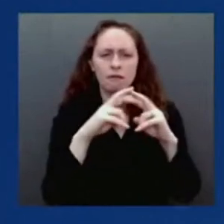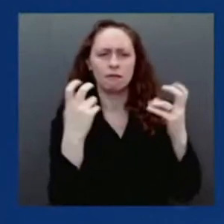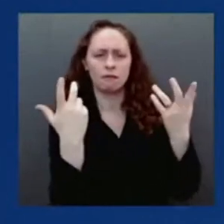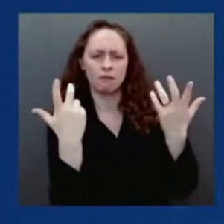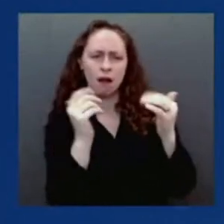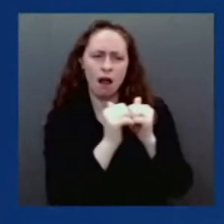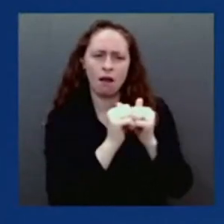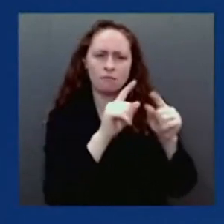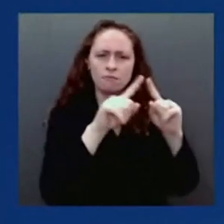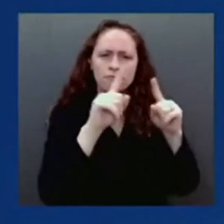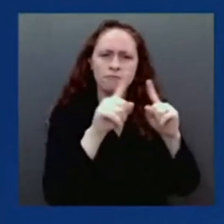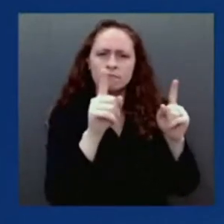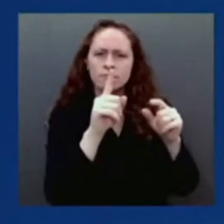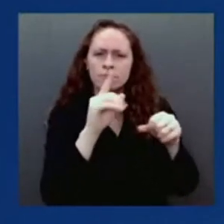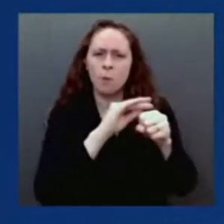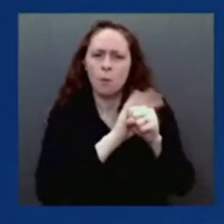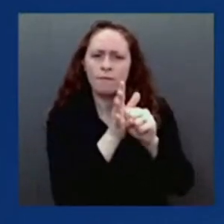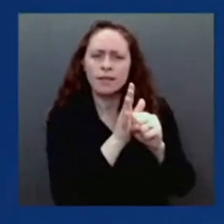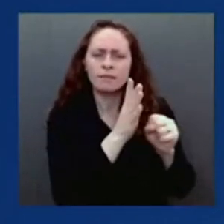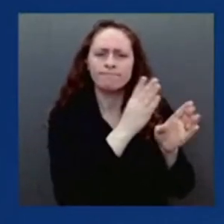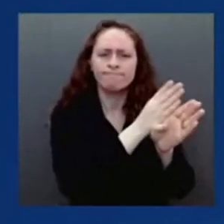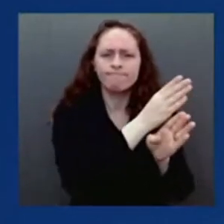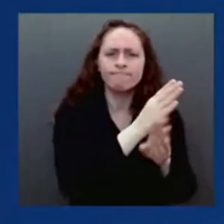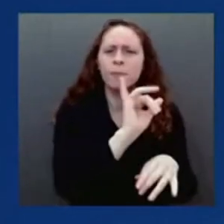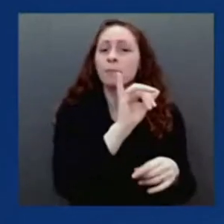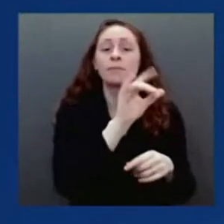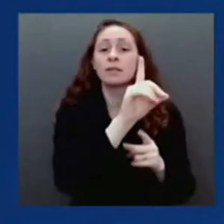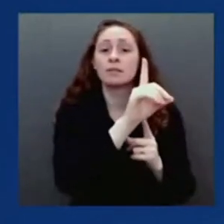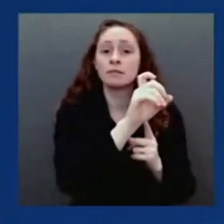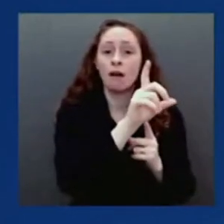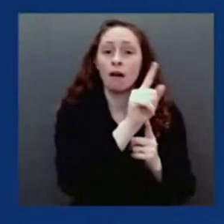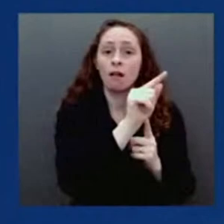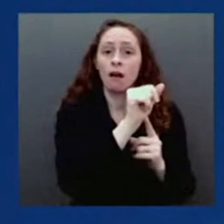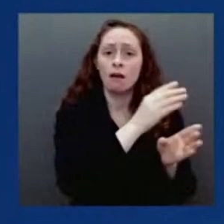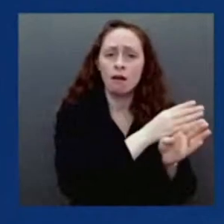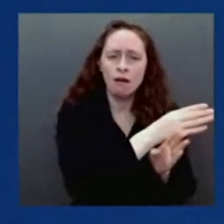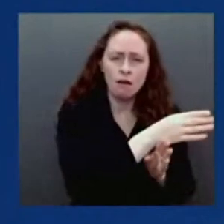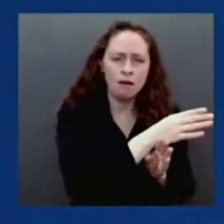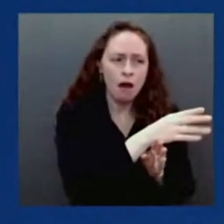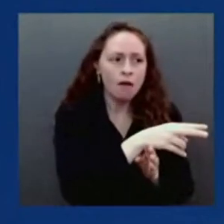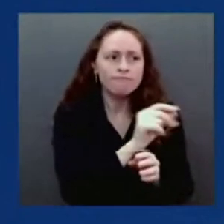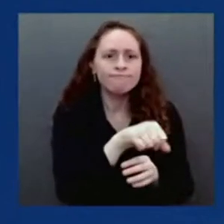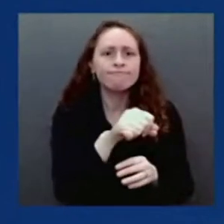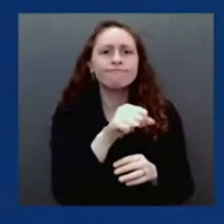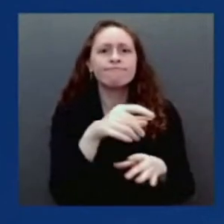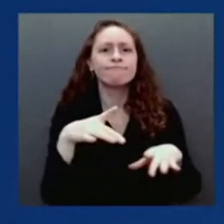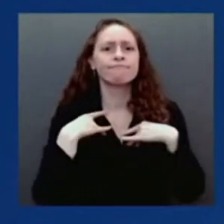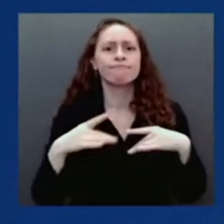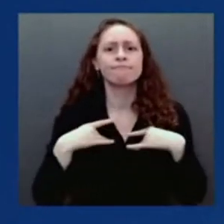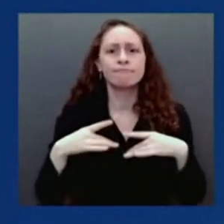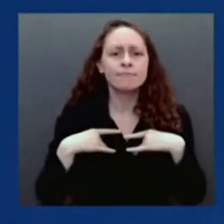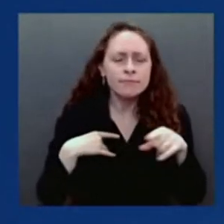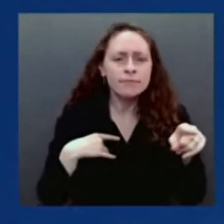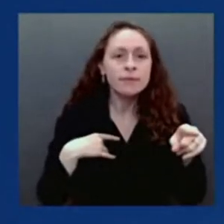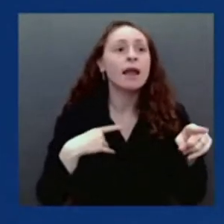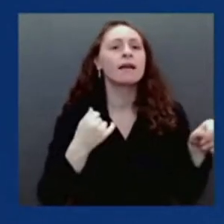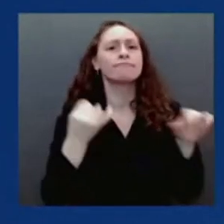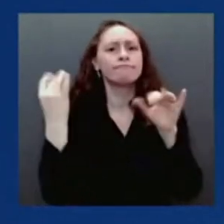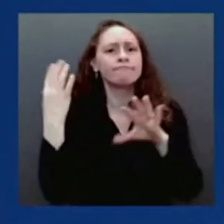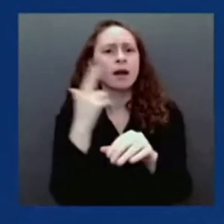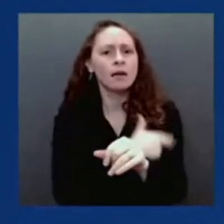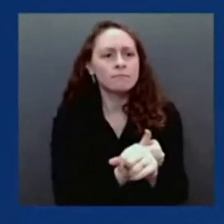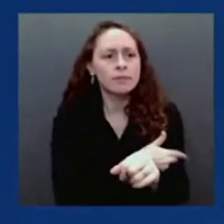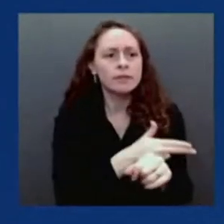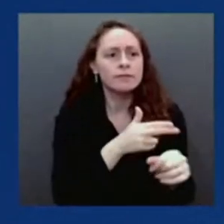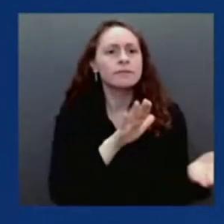the predominant variant, we see a clear separation between cases, hospital admissions, and deaths. And